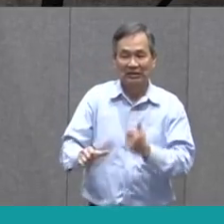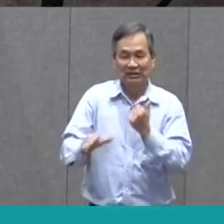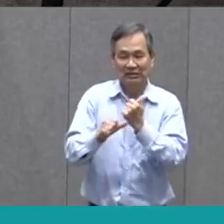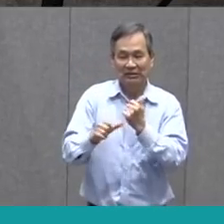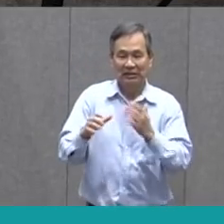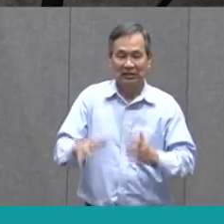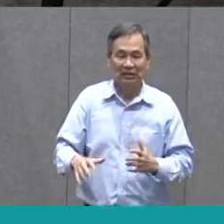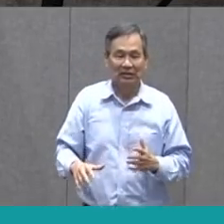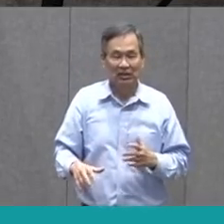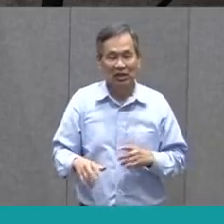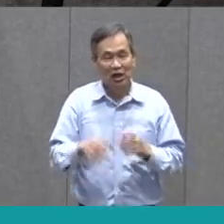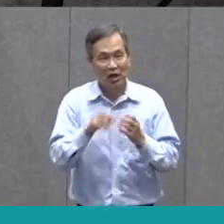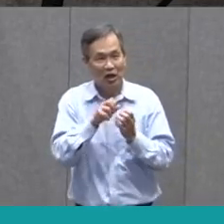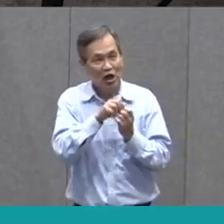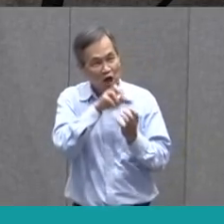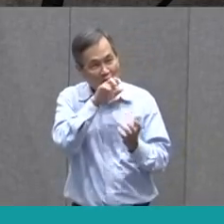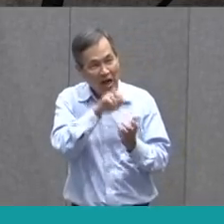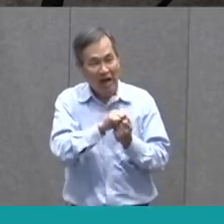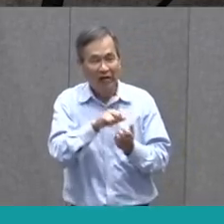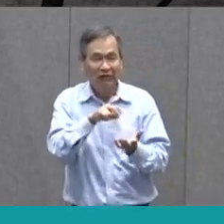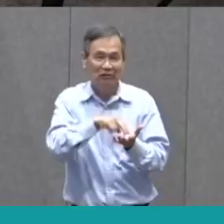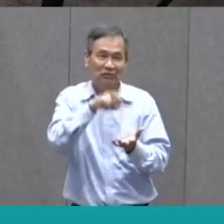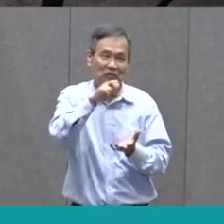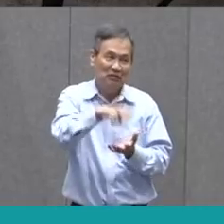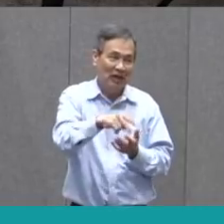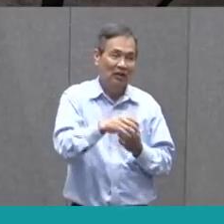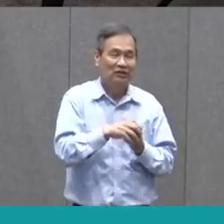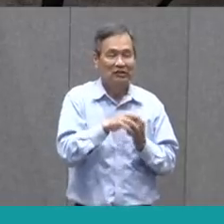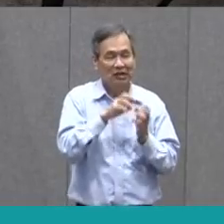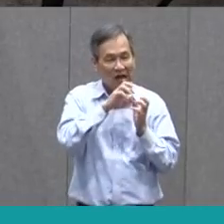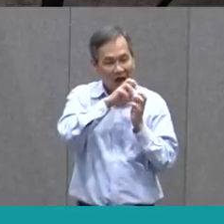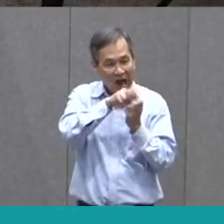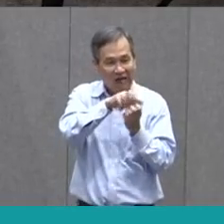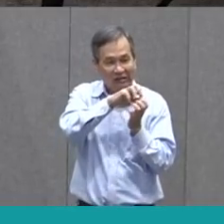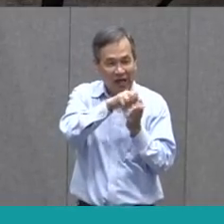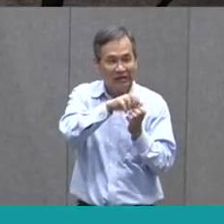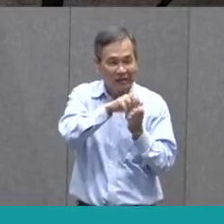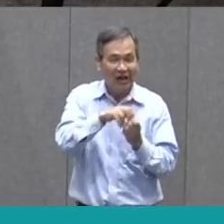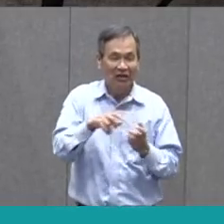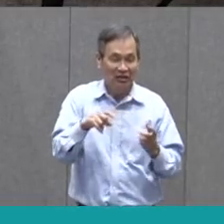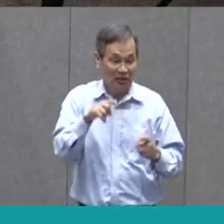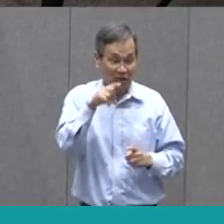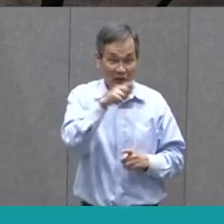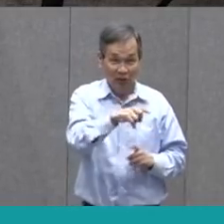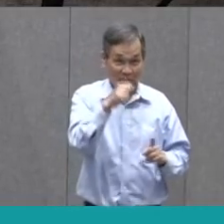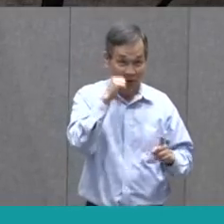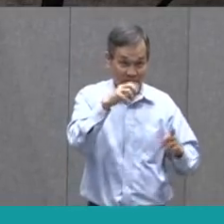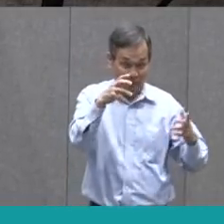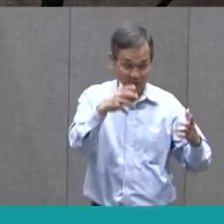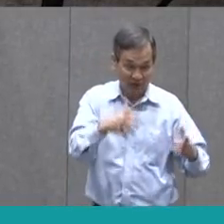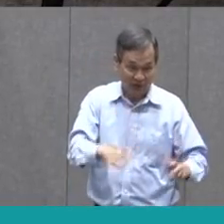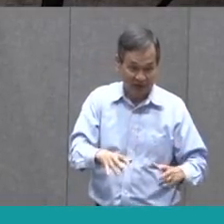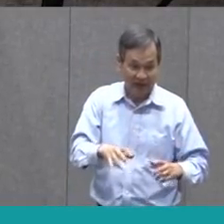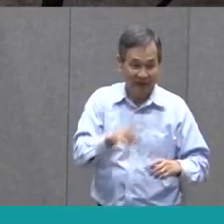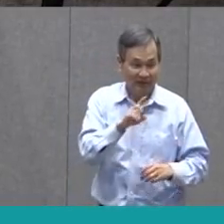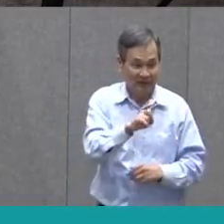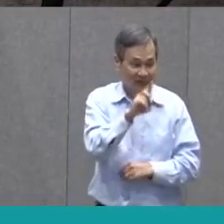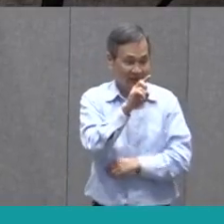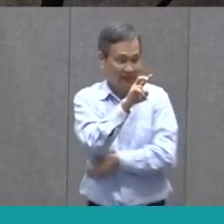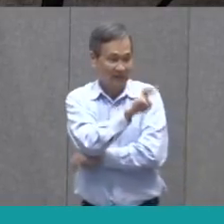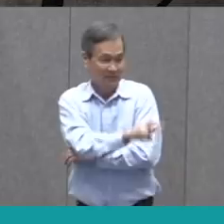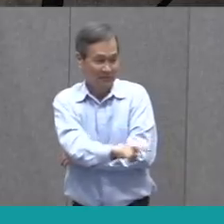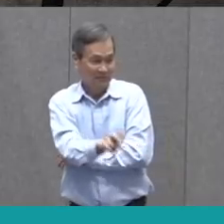and growls and chews. When she's finished, she steps back and